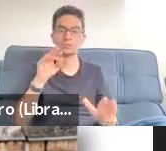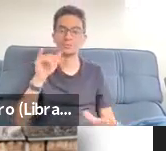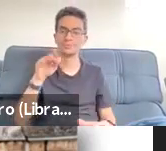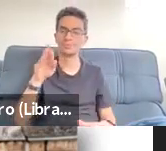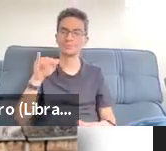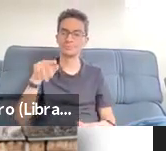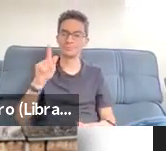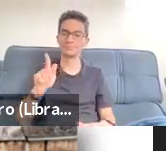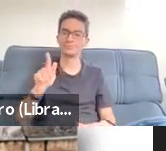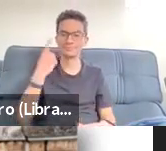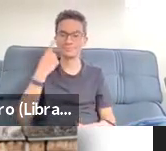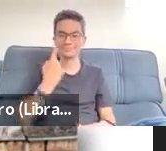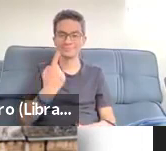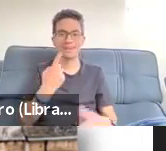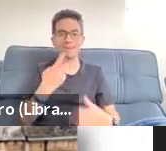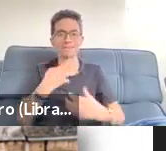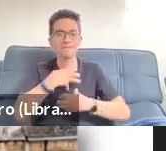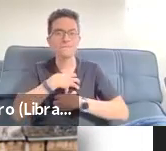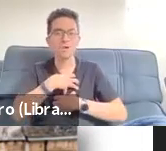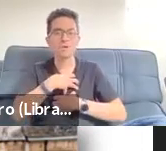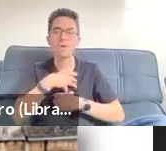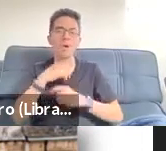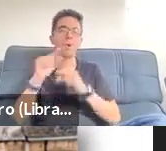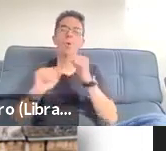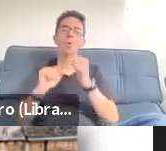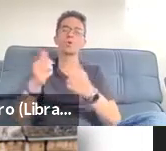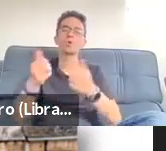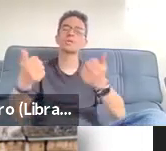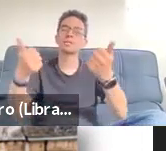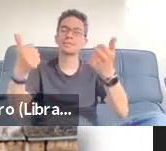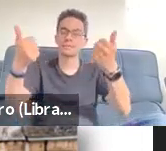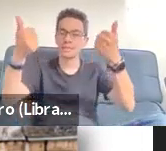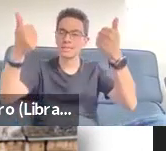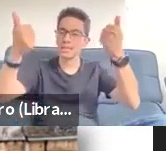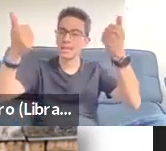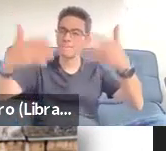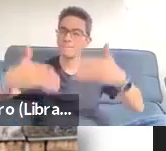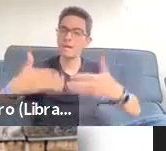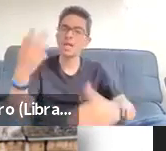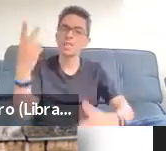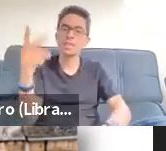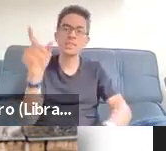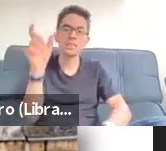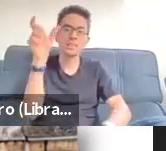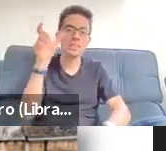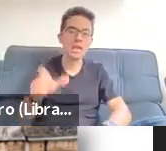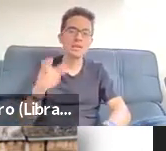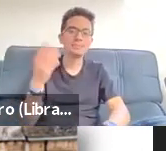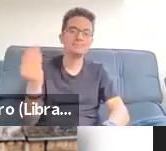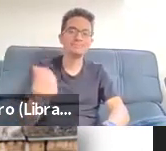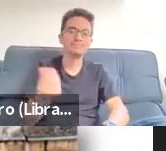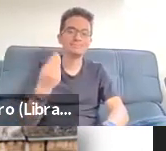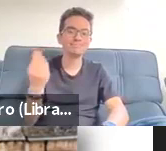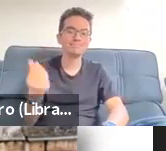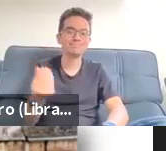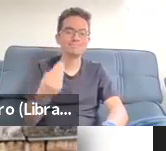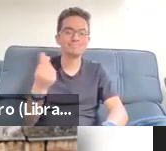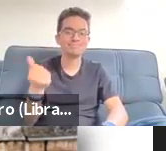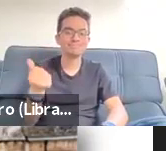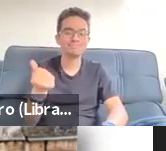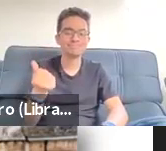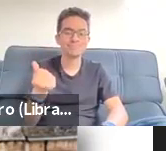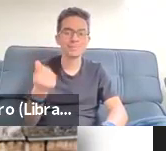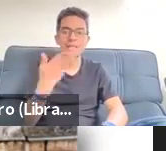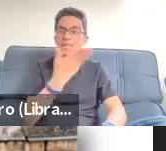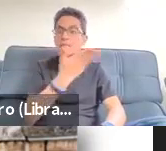how he has become it that she says, like, head of a company creating this brilliant man